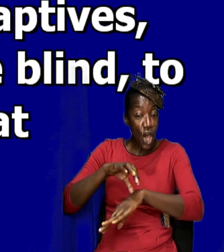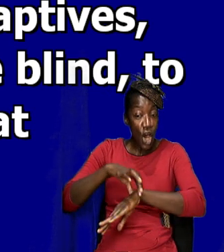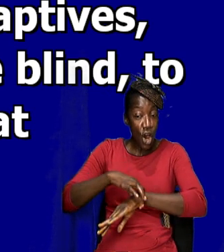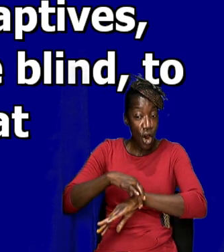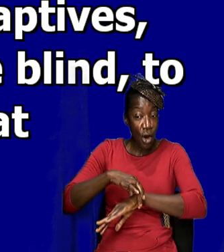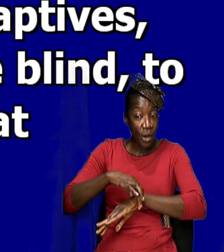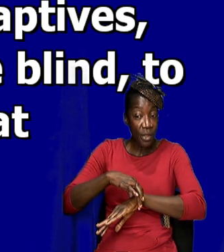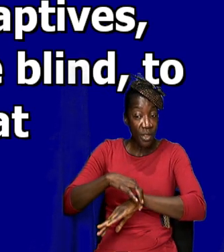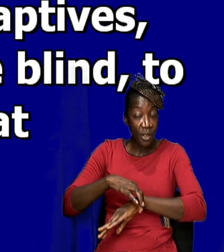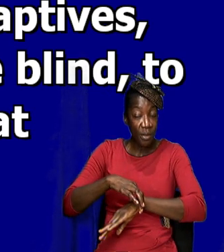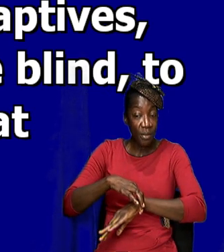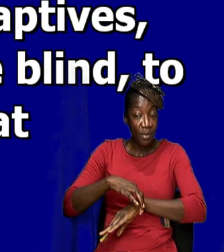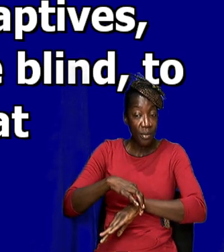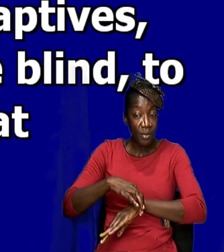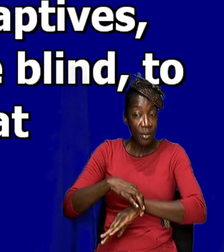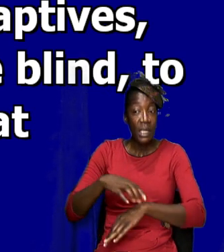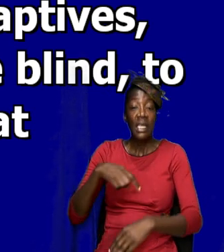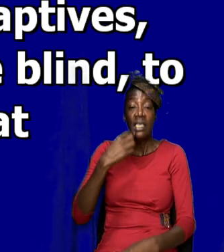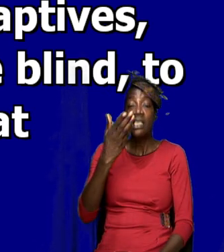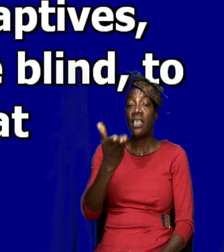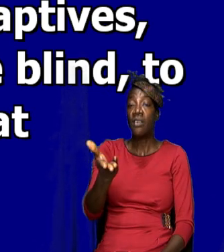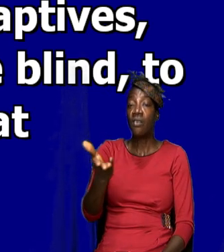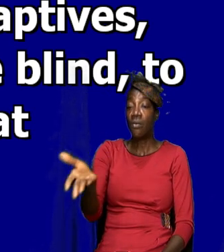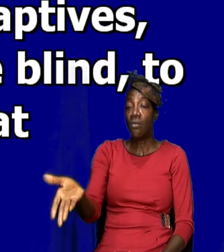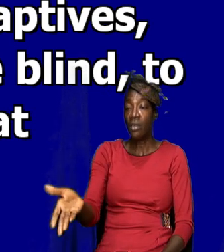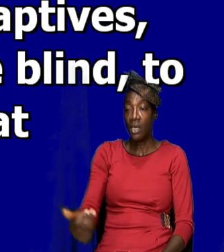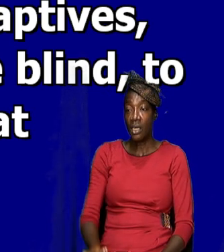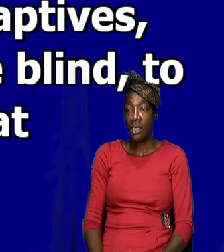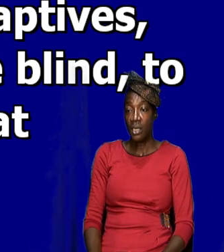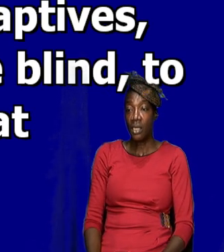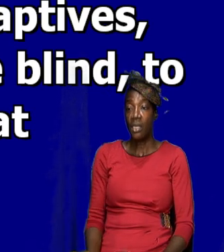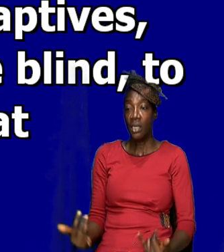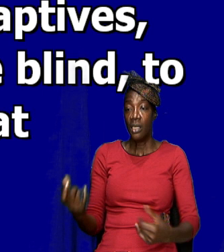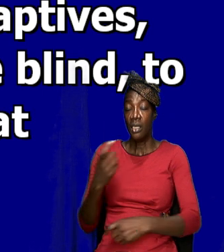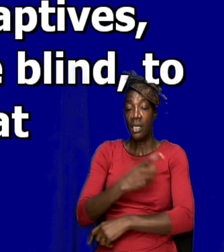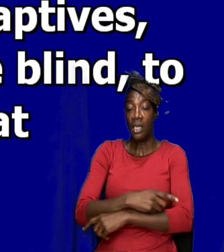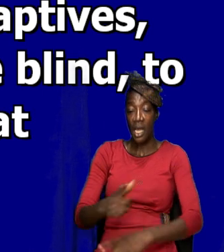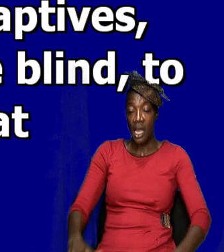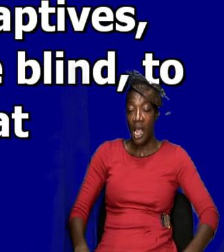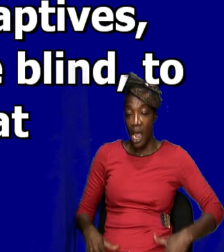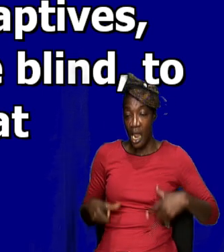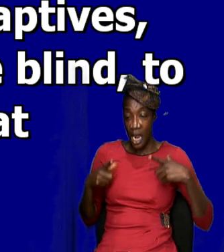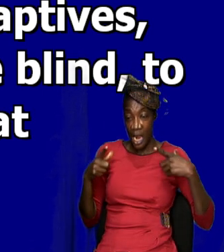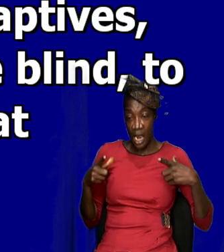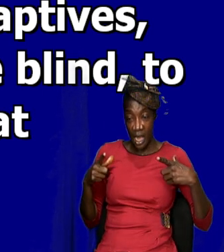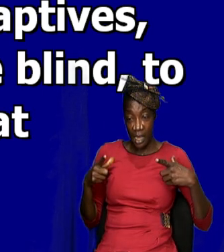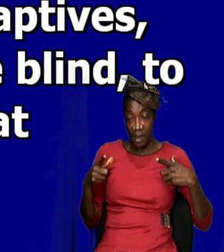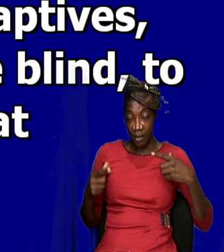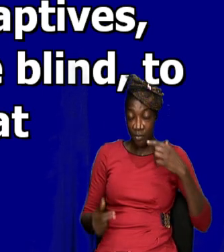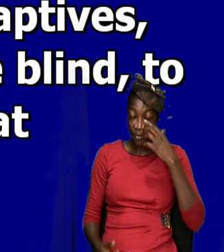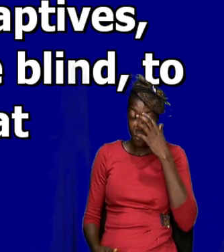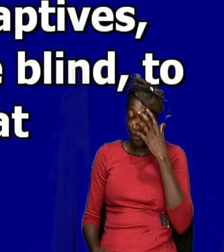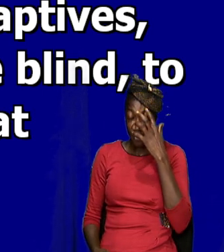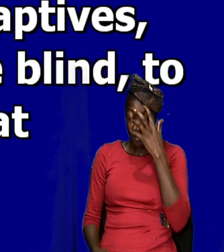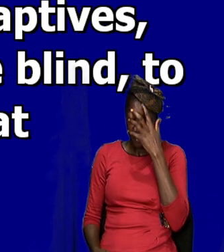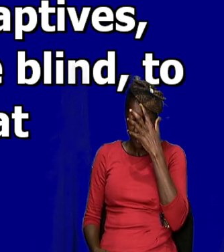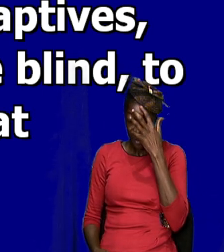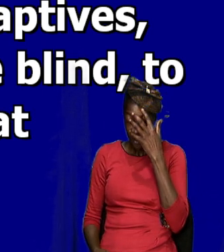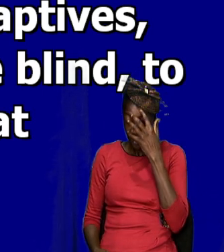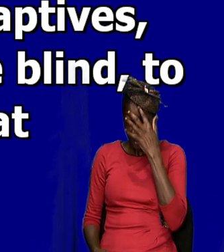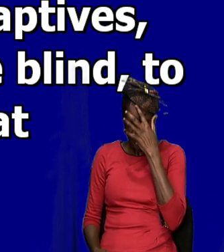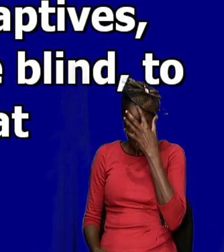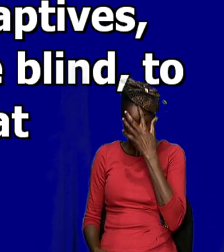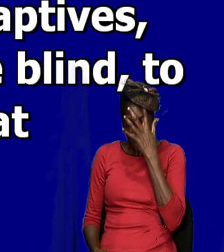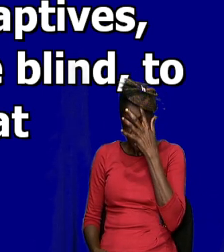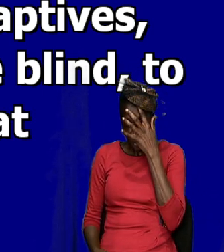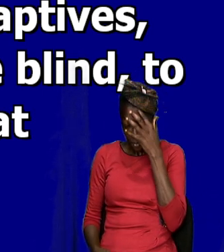I want to say to you that in today's life, in today where Jesus is